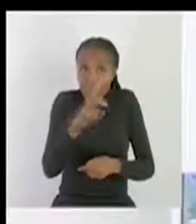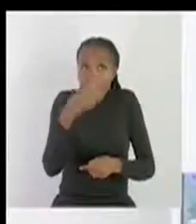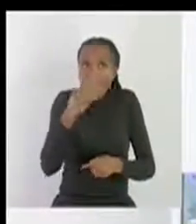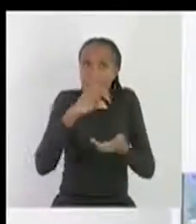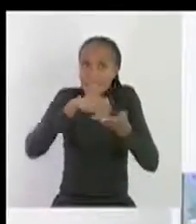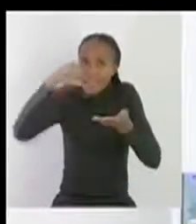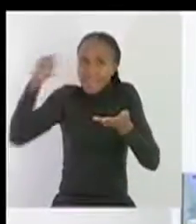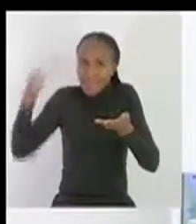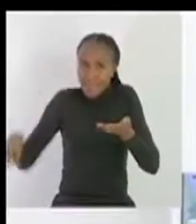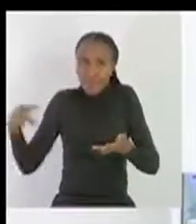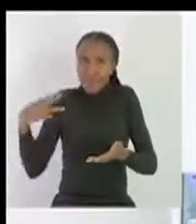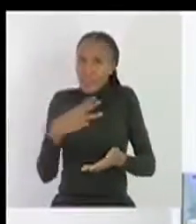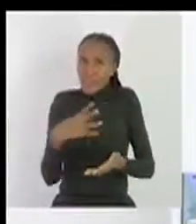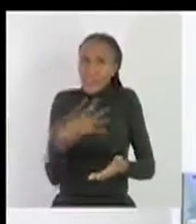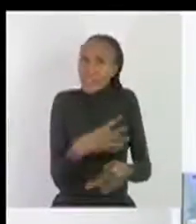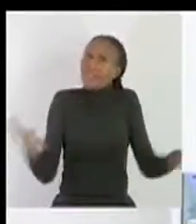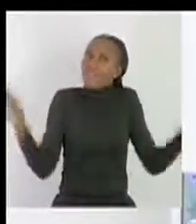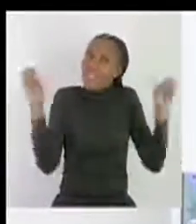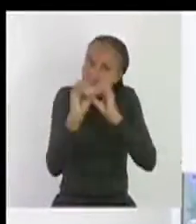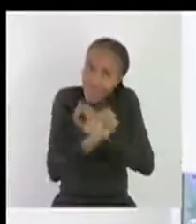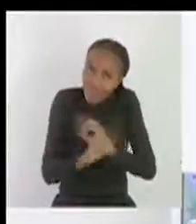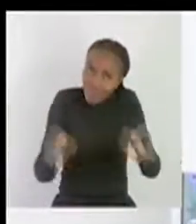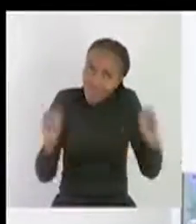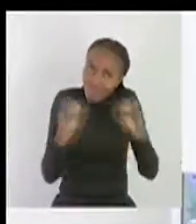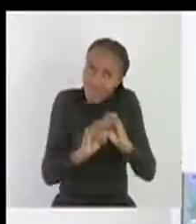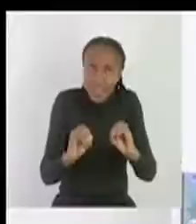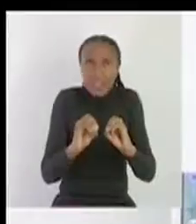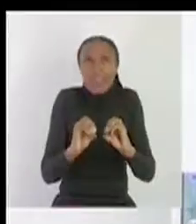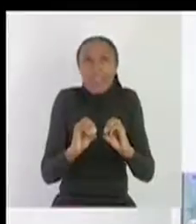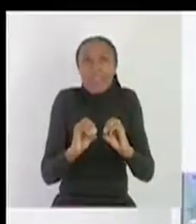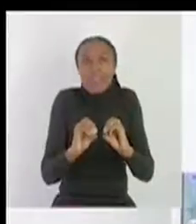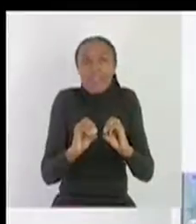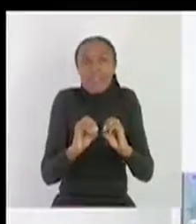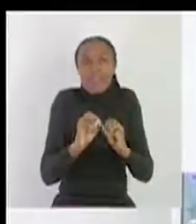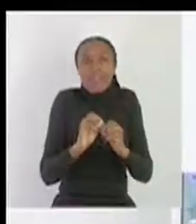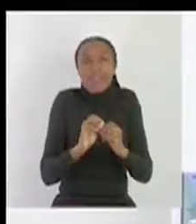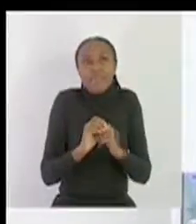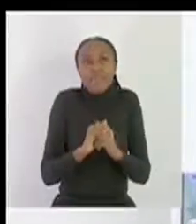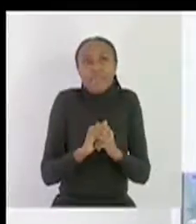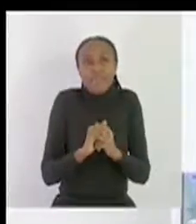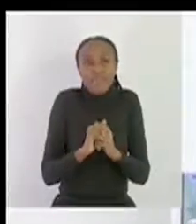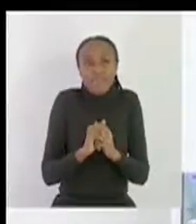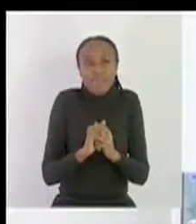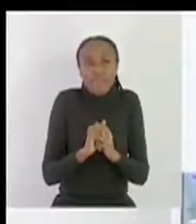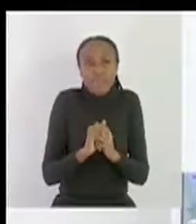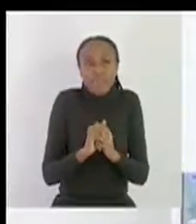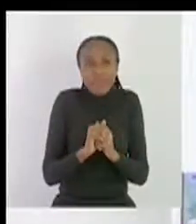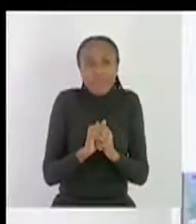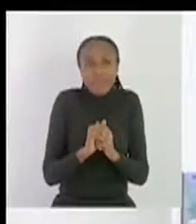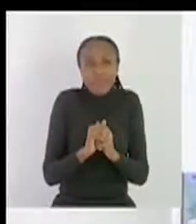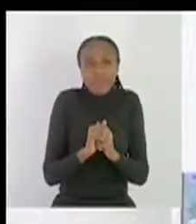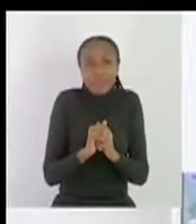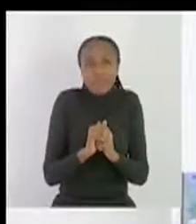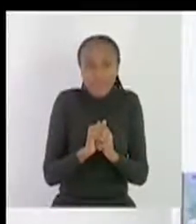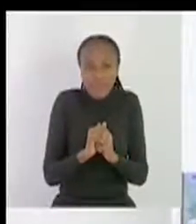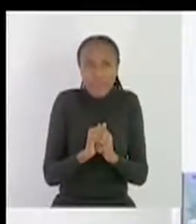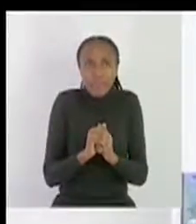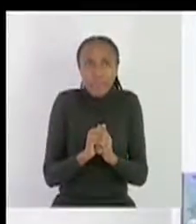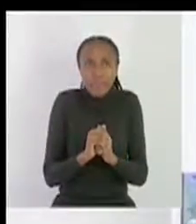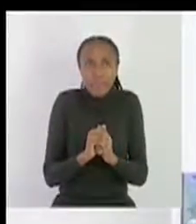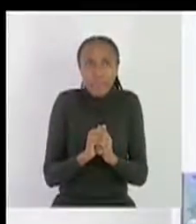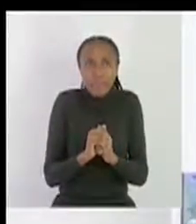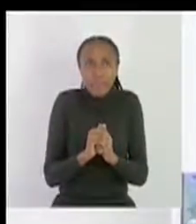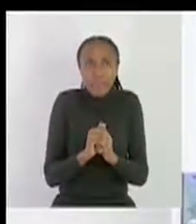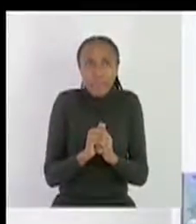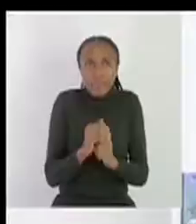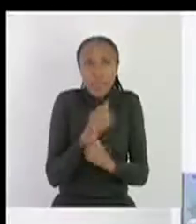to say ARV that are used to treat people that are infected not really to treat just to help out people that are infected by the